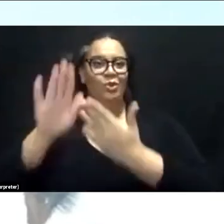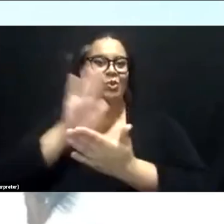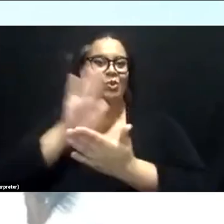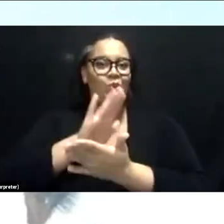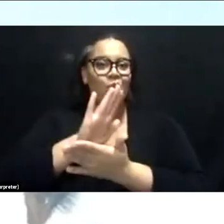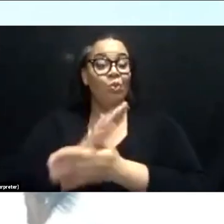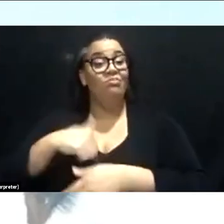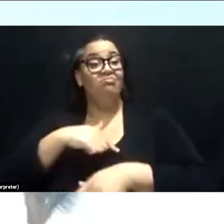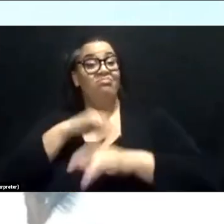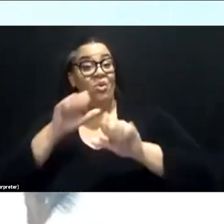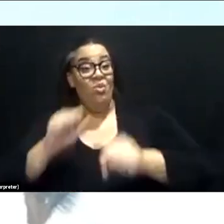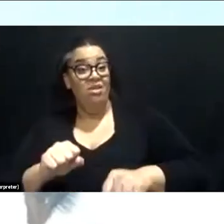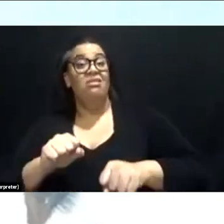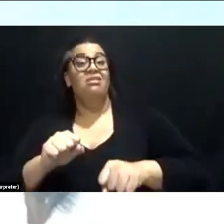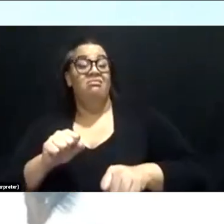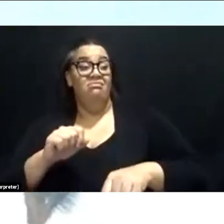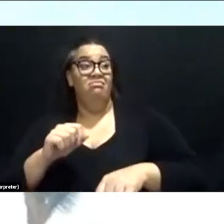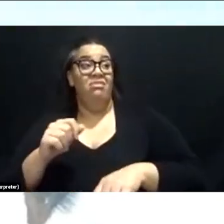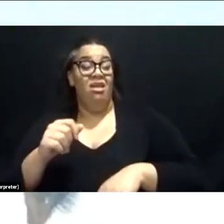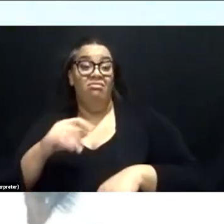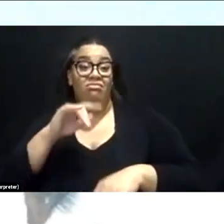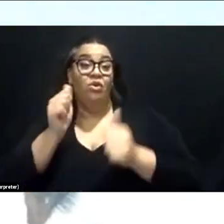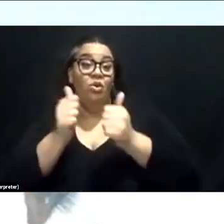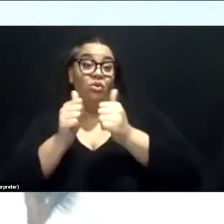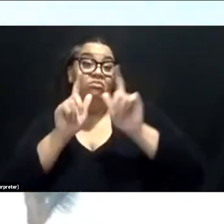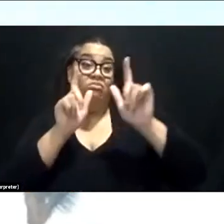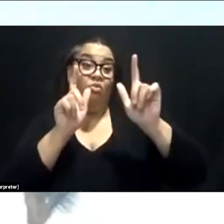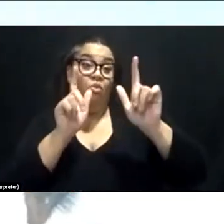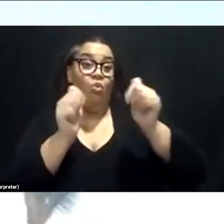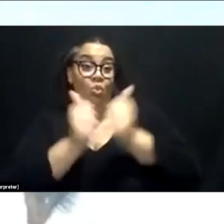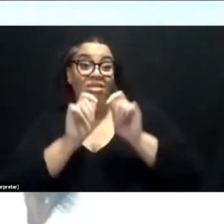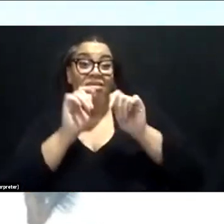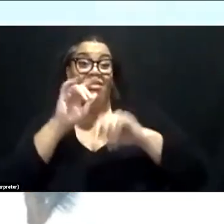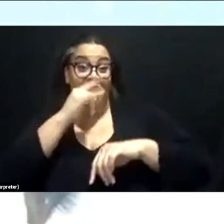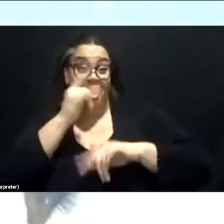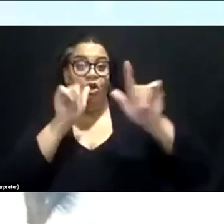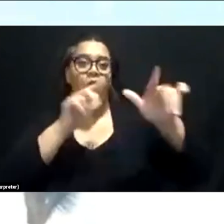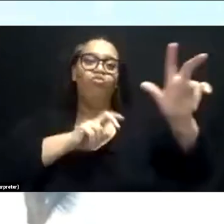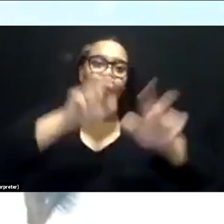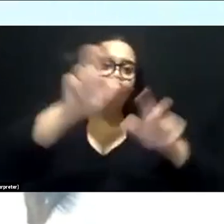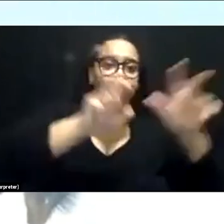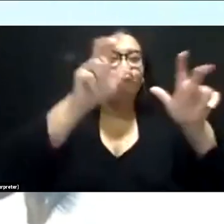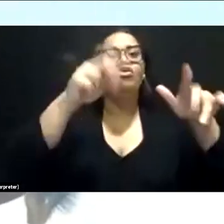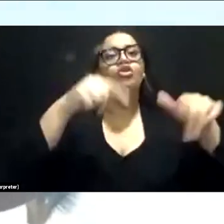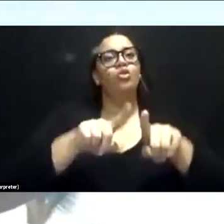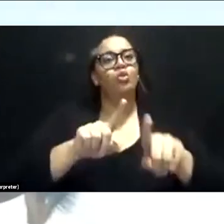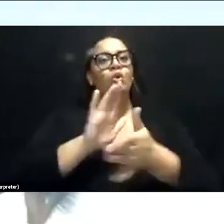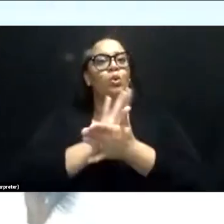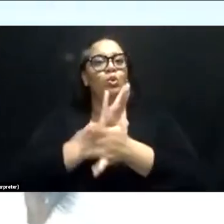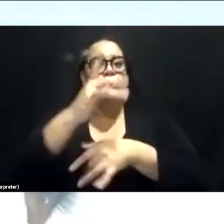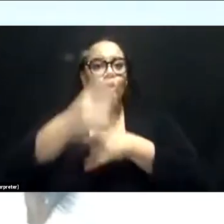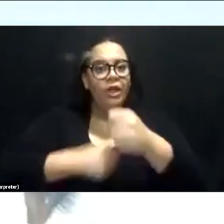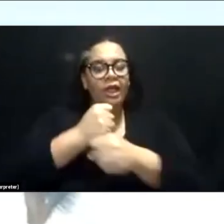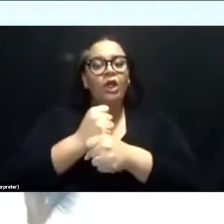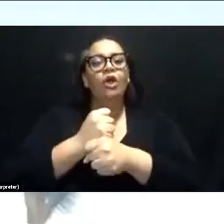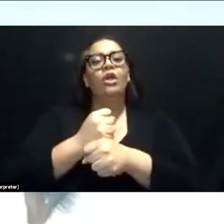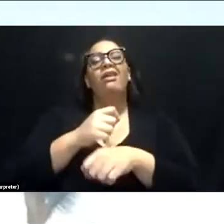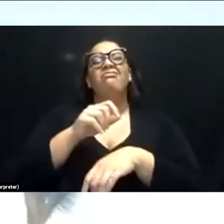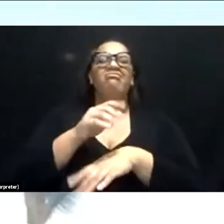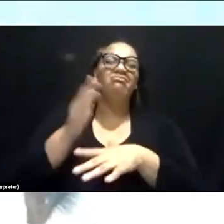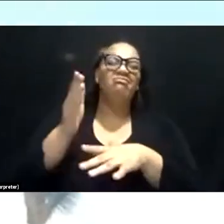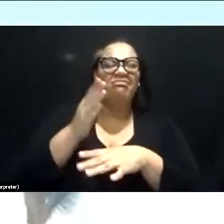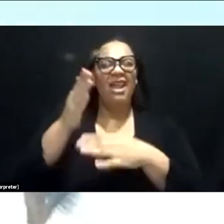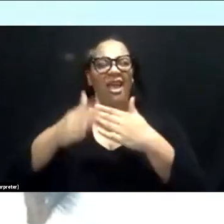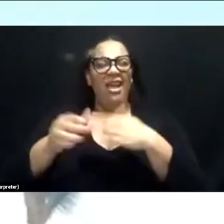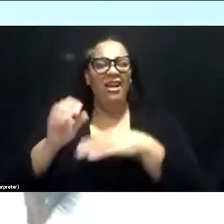hiking on field trips, almost all school year at the, the beginning of September and towards the end of April, it starts